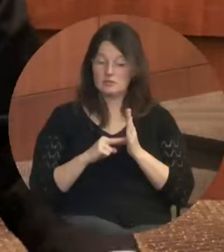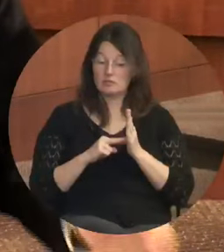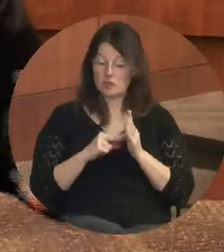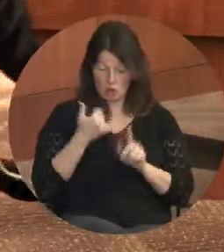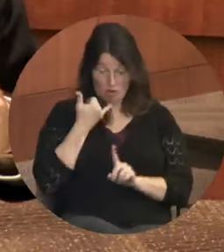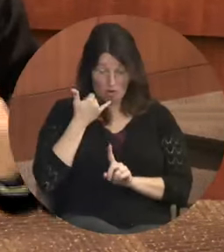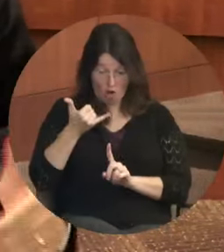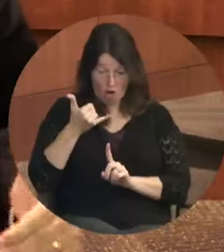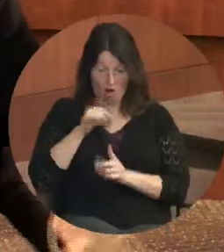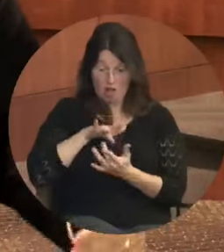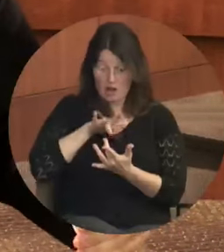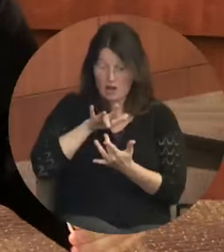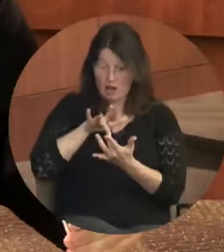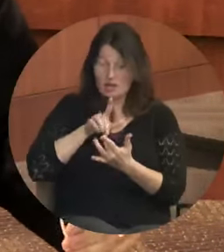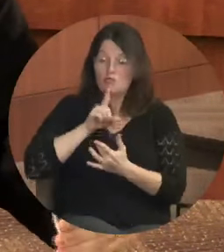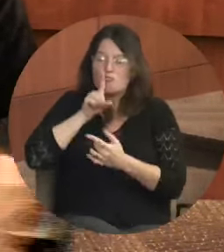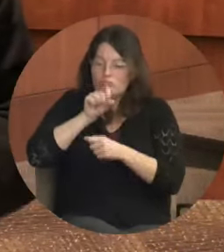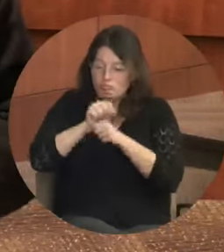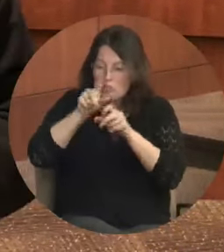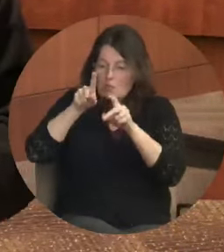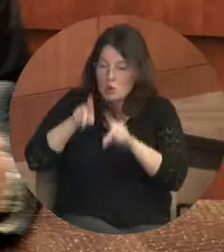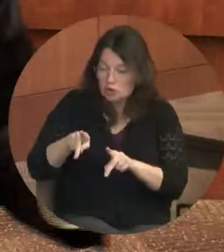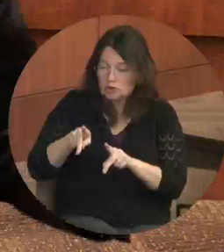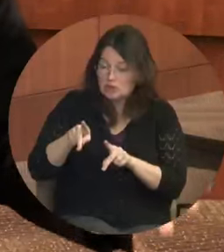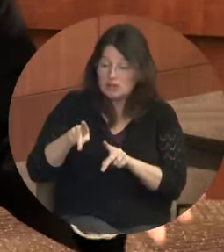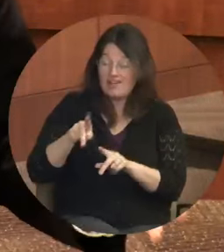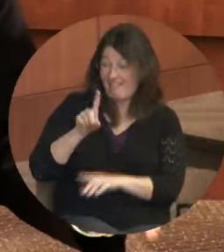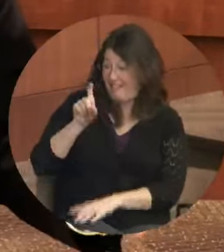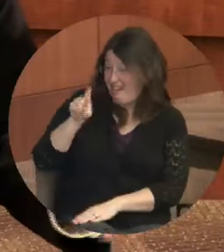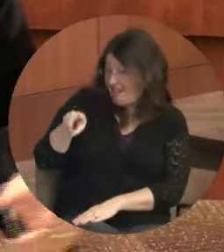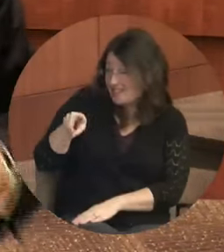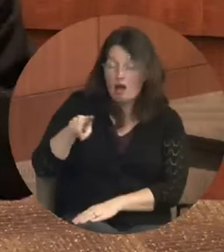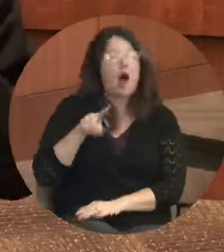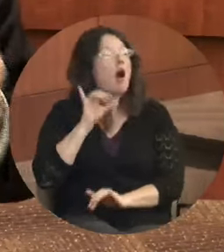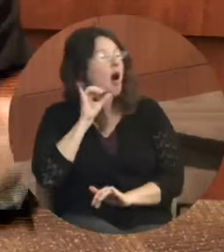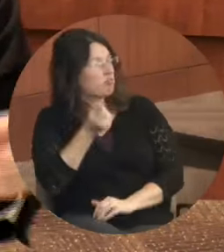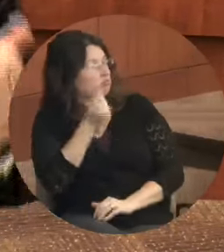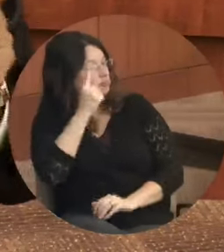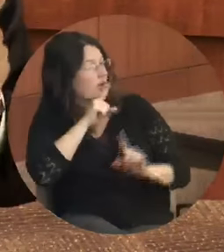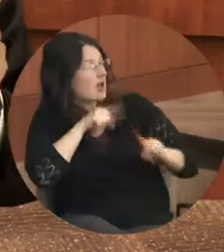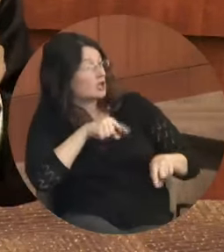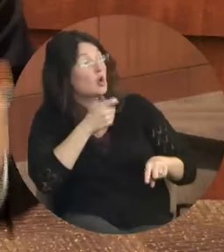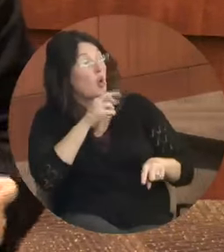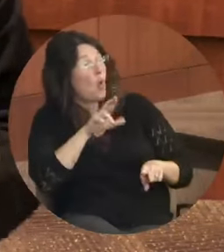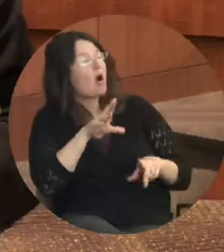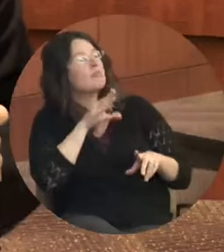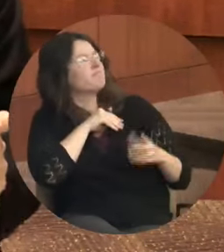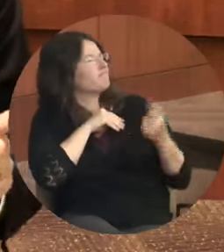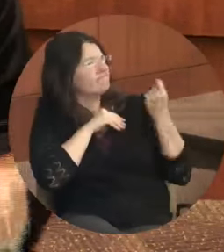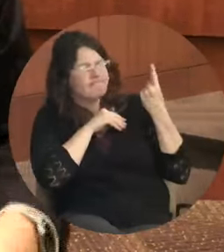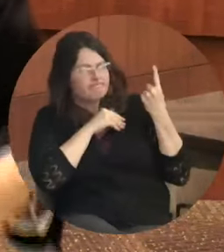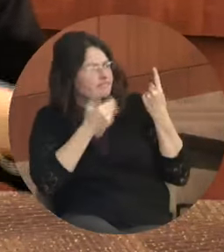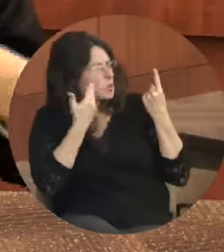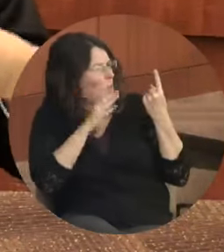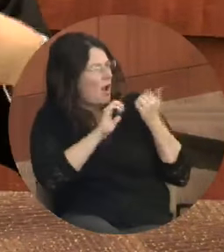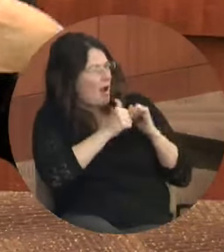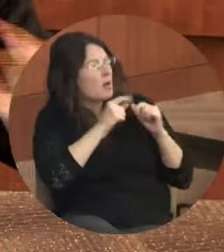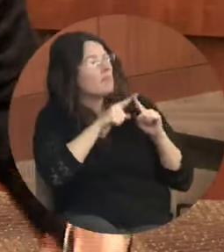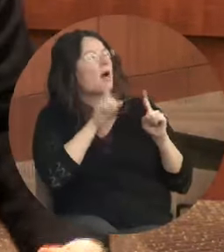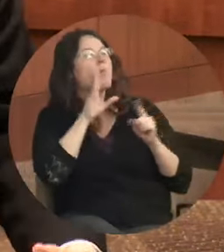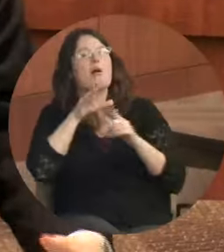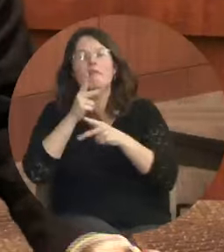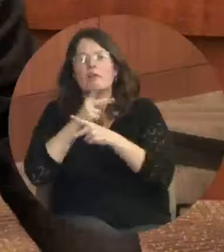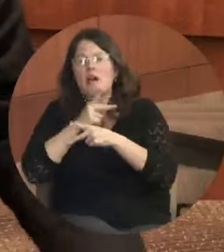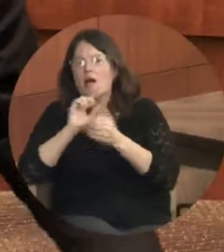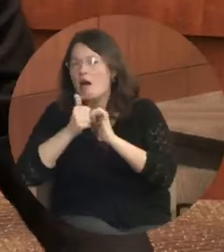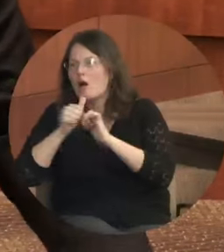call. They'll reach a real person who can answer any question they have or take ownership of the problem they have and set up